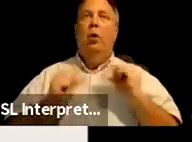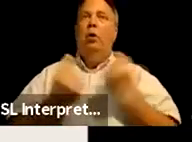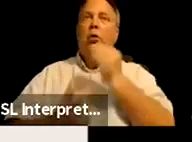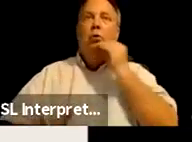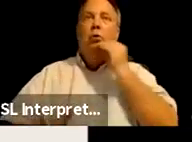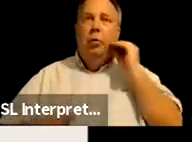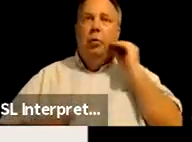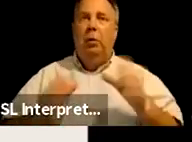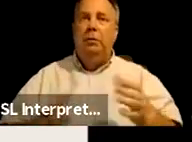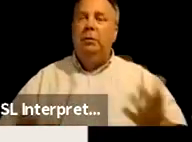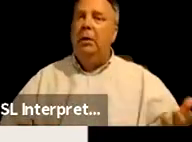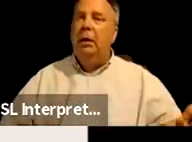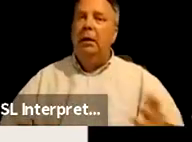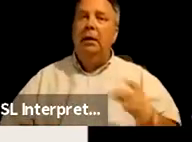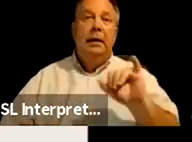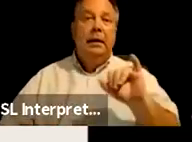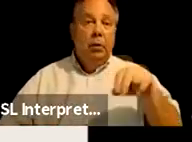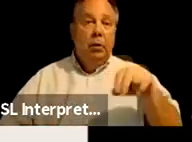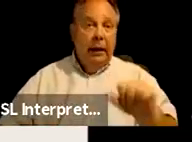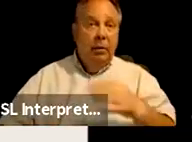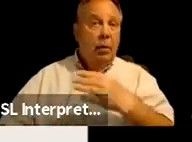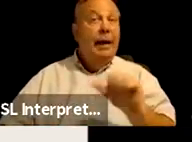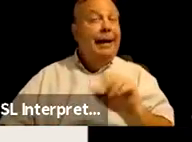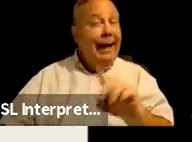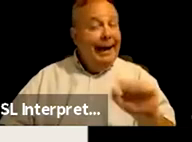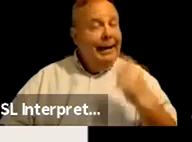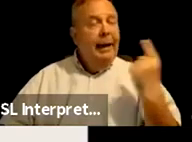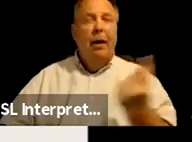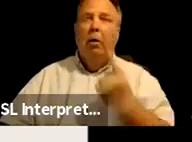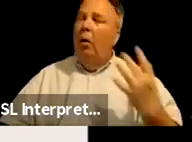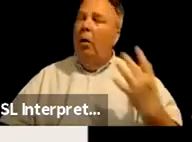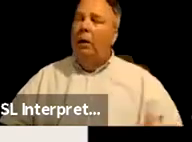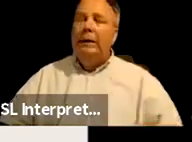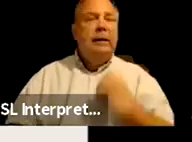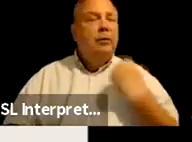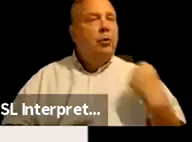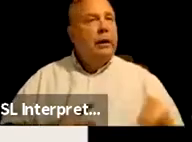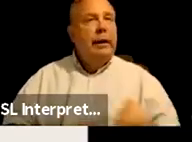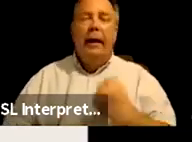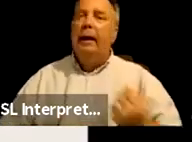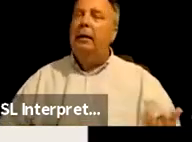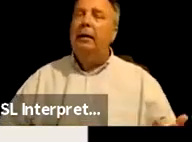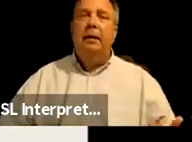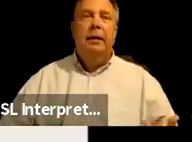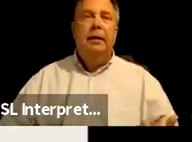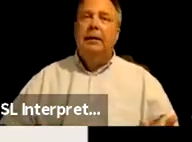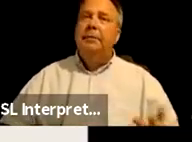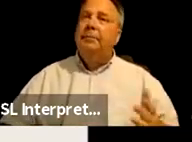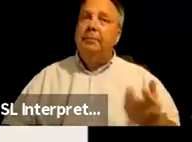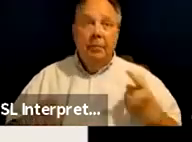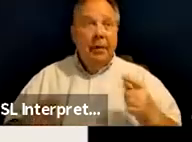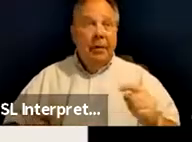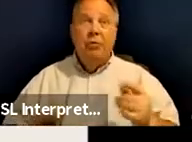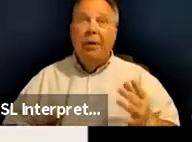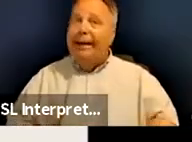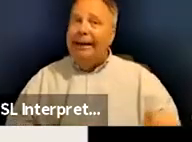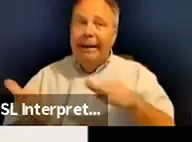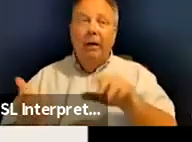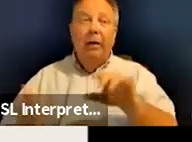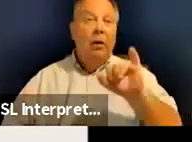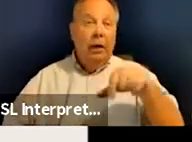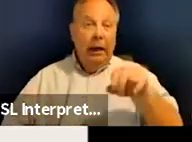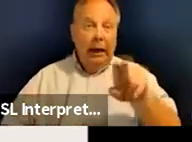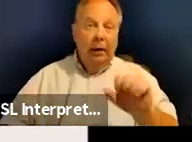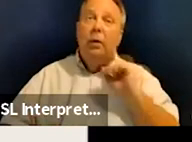And so ICWA and the ADA are always under attack. Um, you know, trying to get rid of ICWA is a way